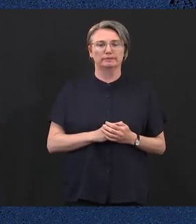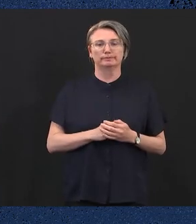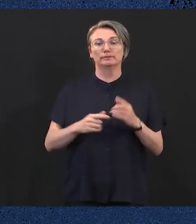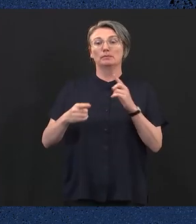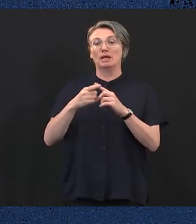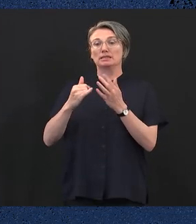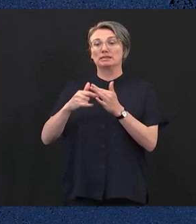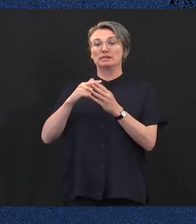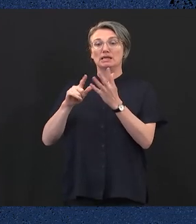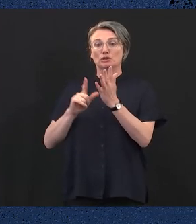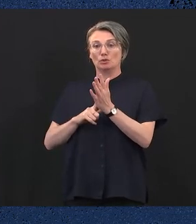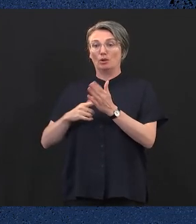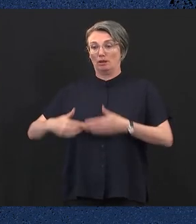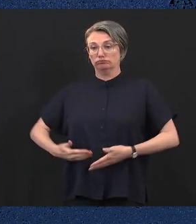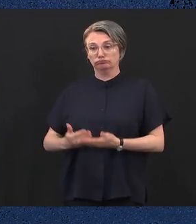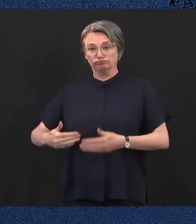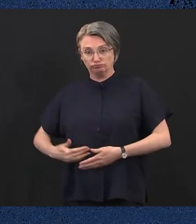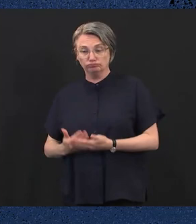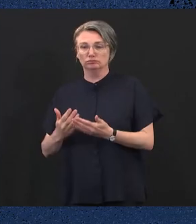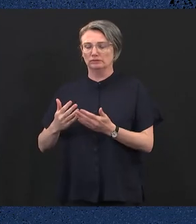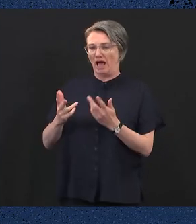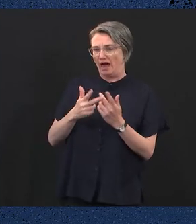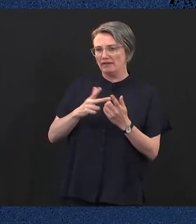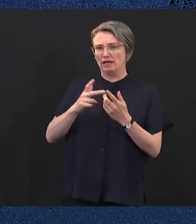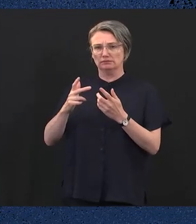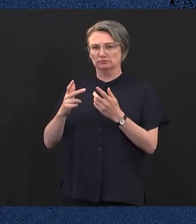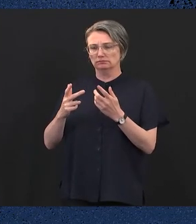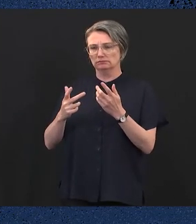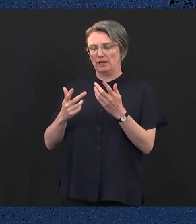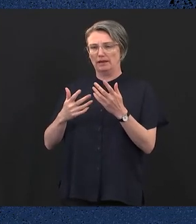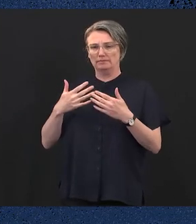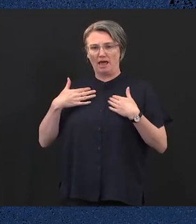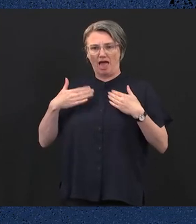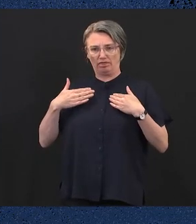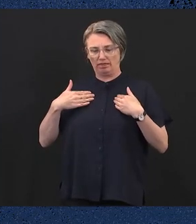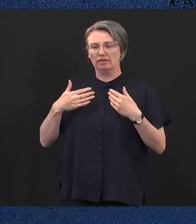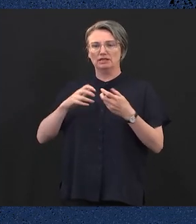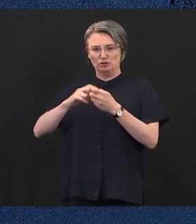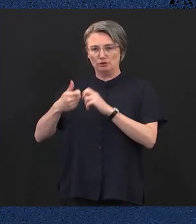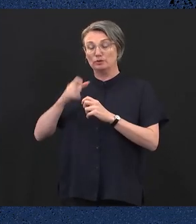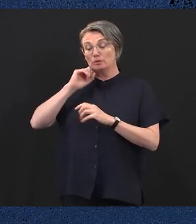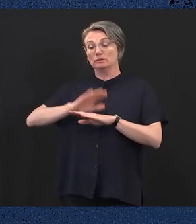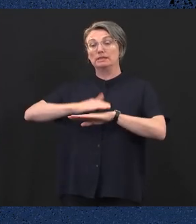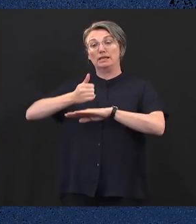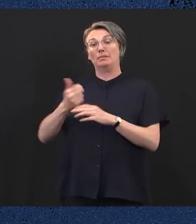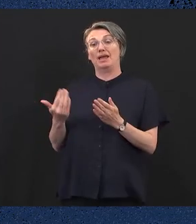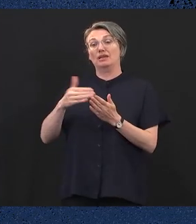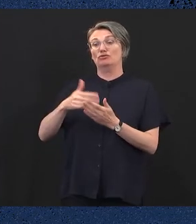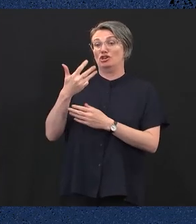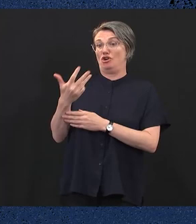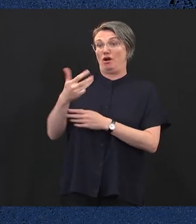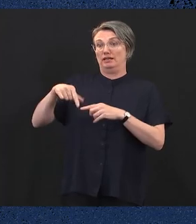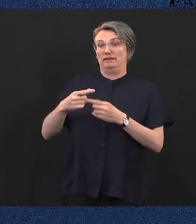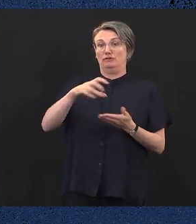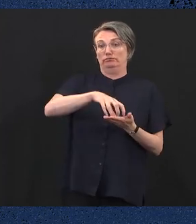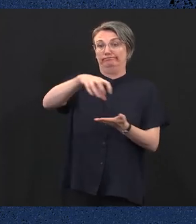health hubs, providing $6.4 million to establish an additional nine locations across the state